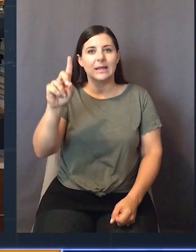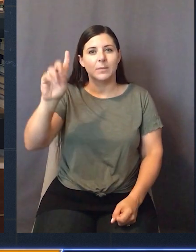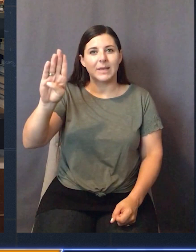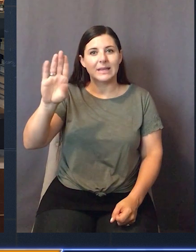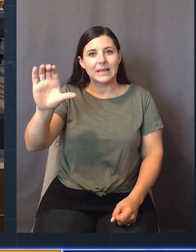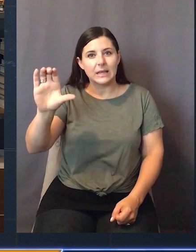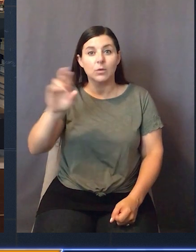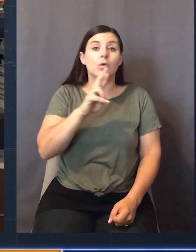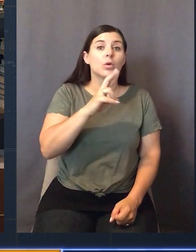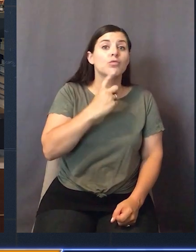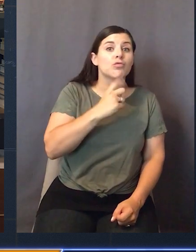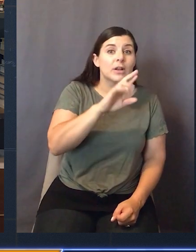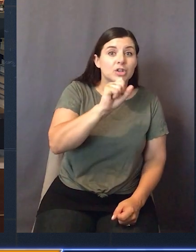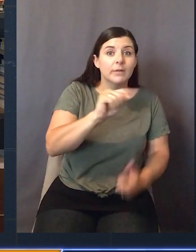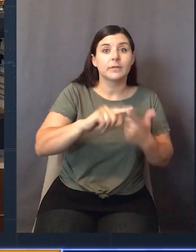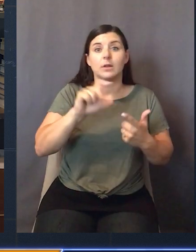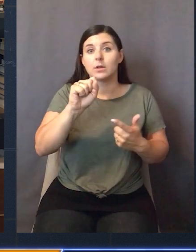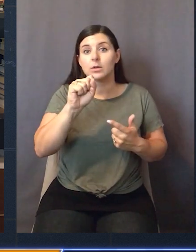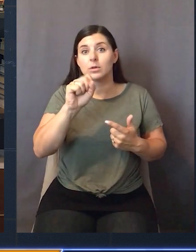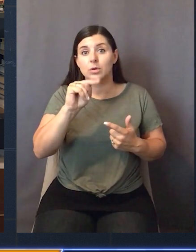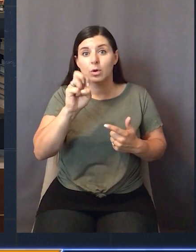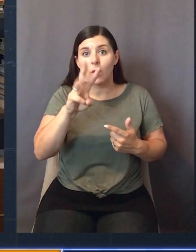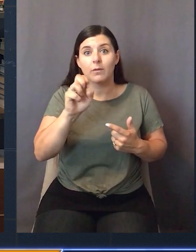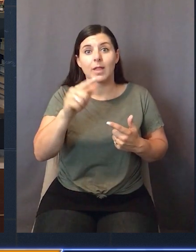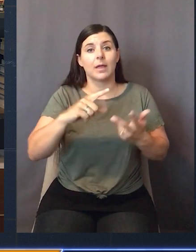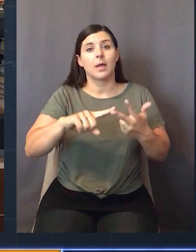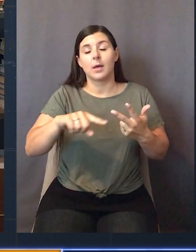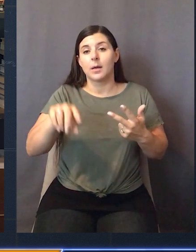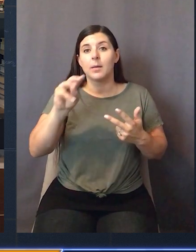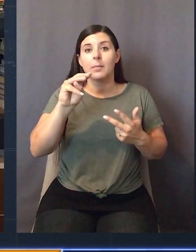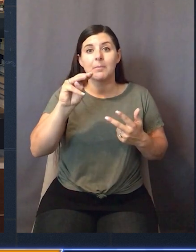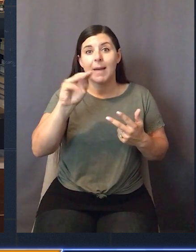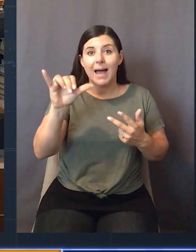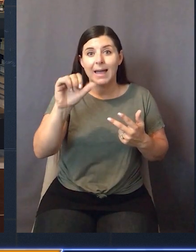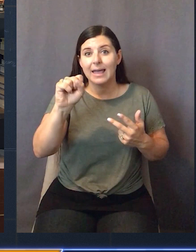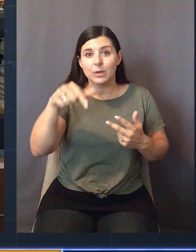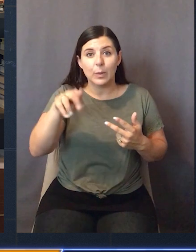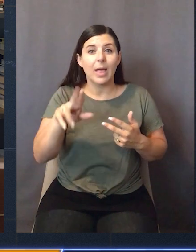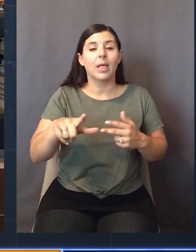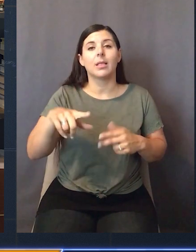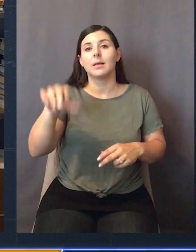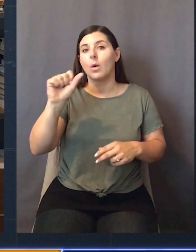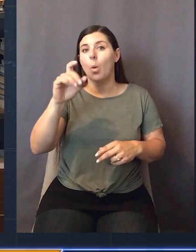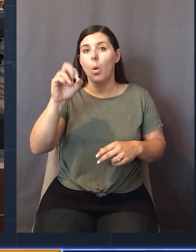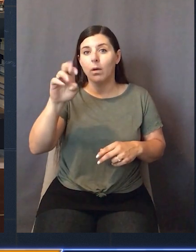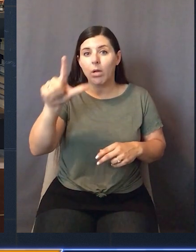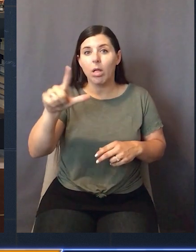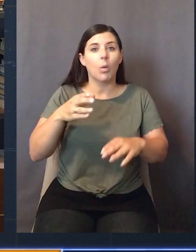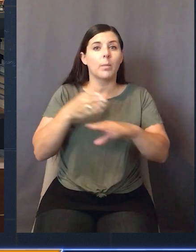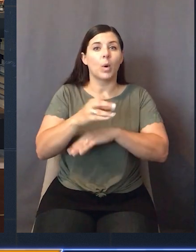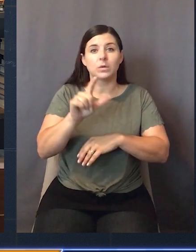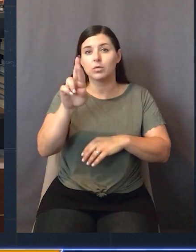This includes Amazon Redshift, Snowflake, Microsoft SQL Server, MySQL, Oracle Database,